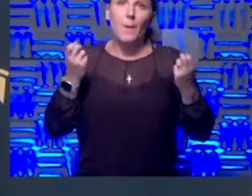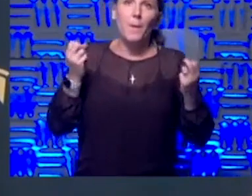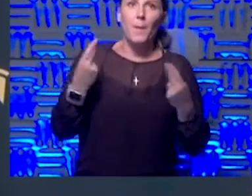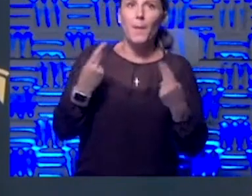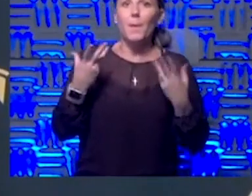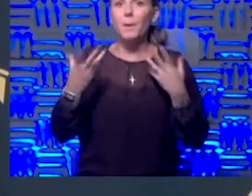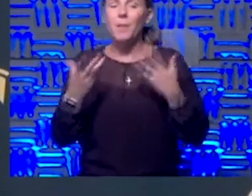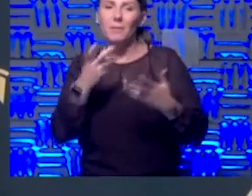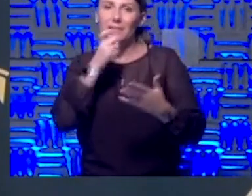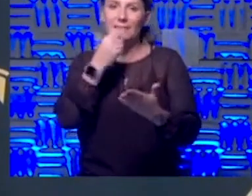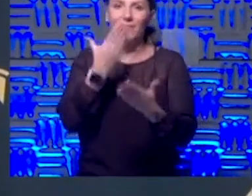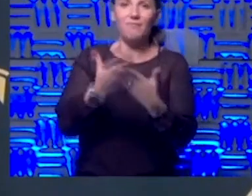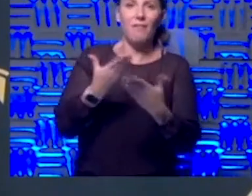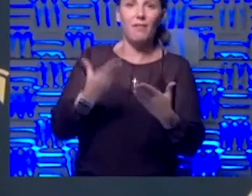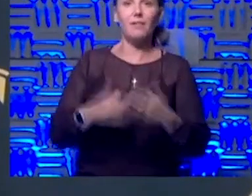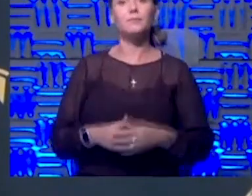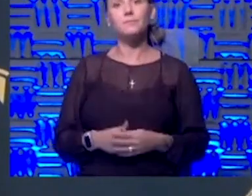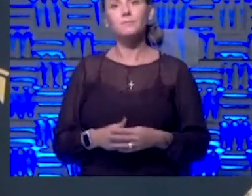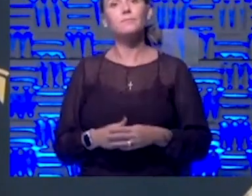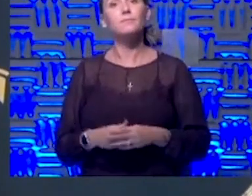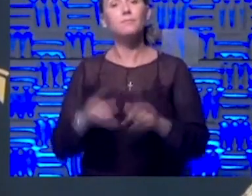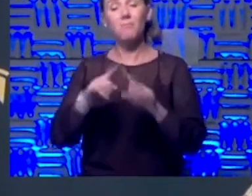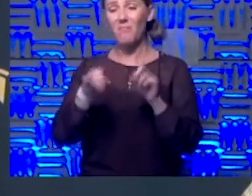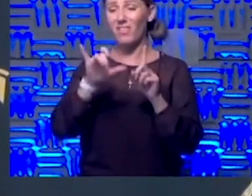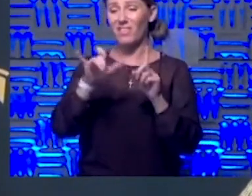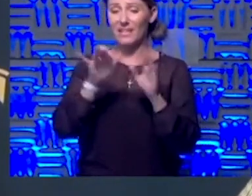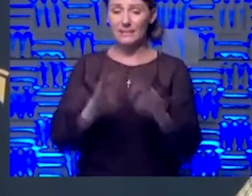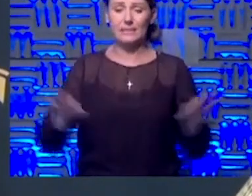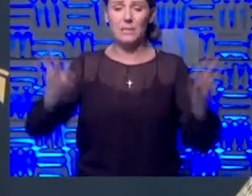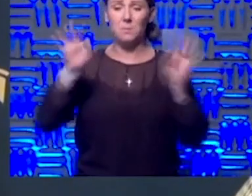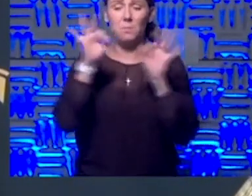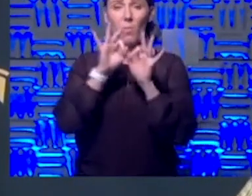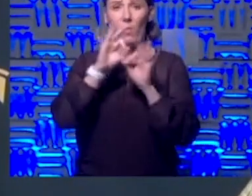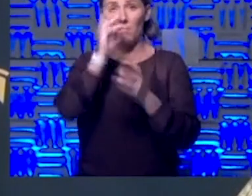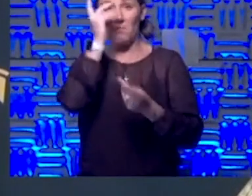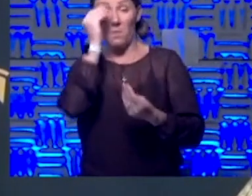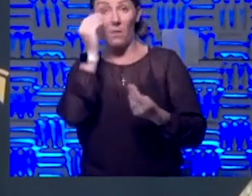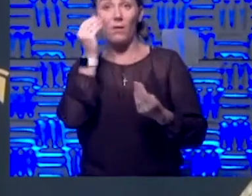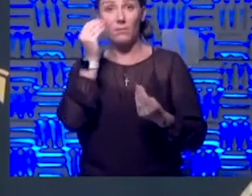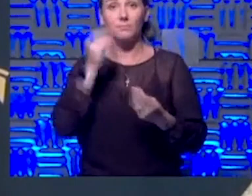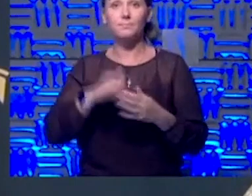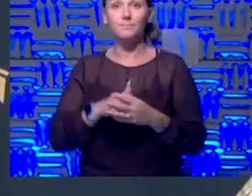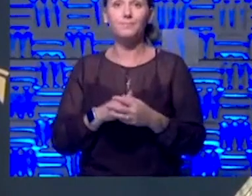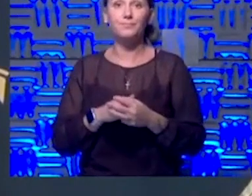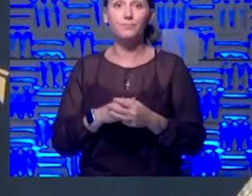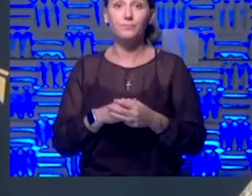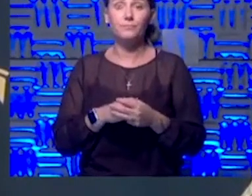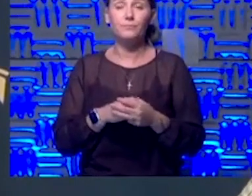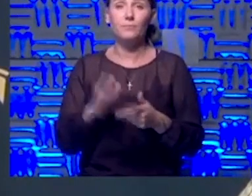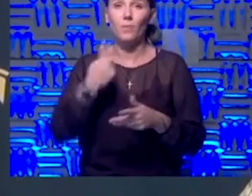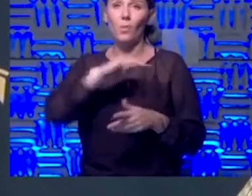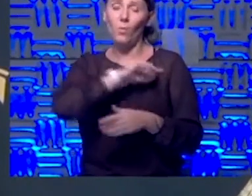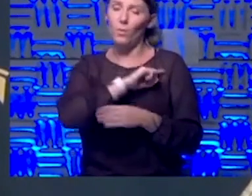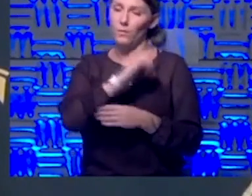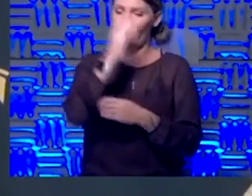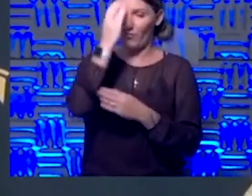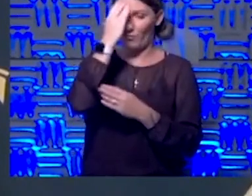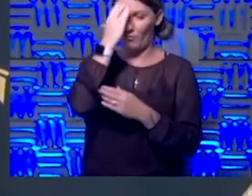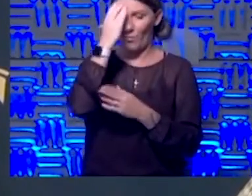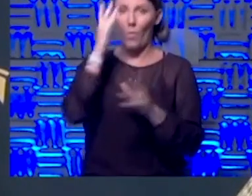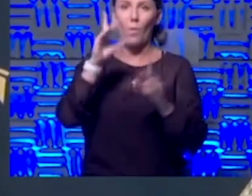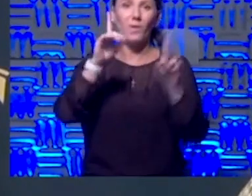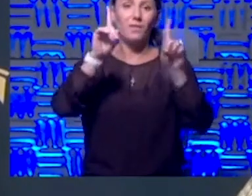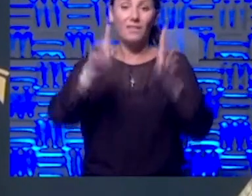invalid. But I think that's an important consideration is that, you know, we've known that the testing